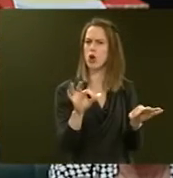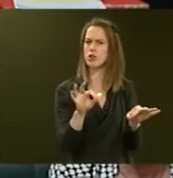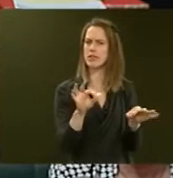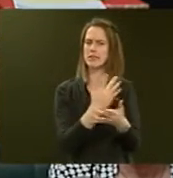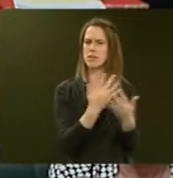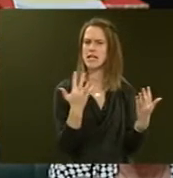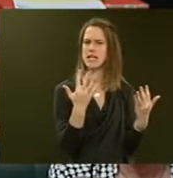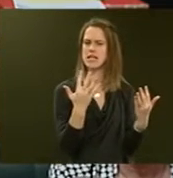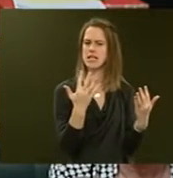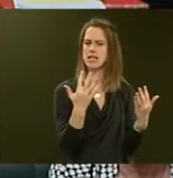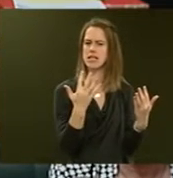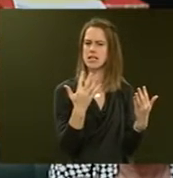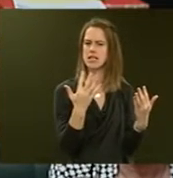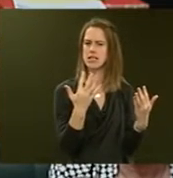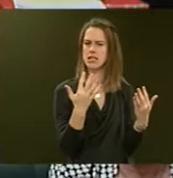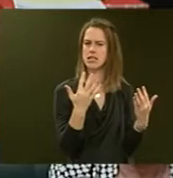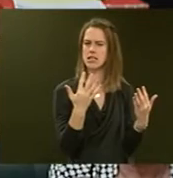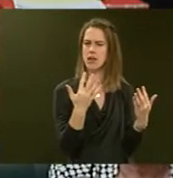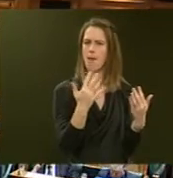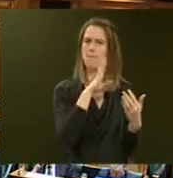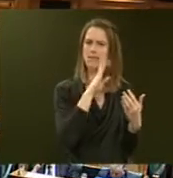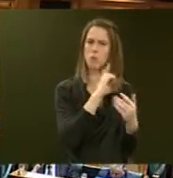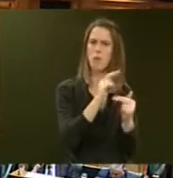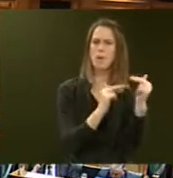a—such as what we're building at Waikiria.